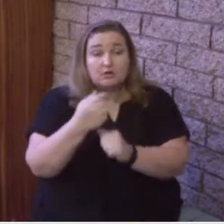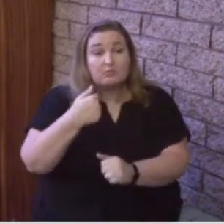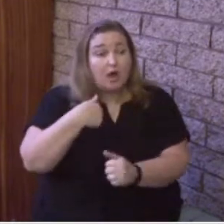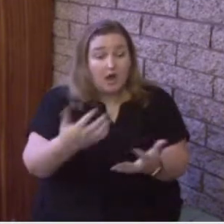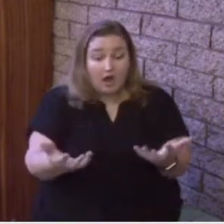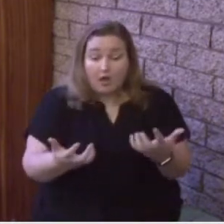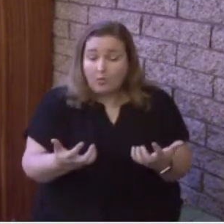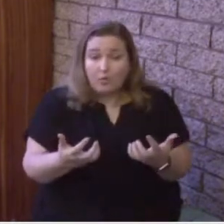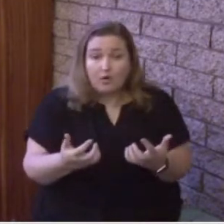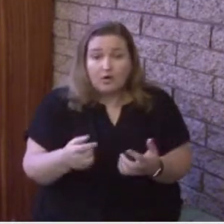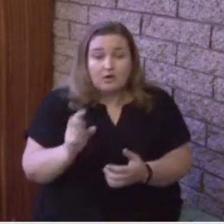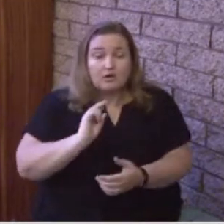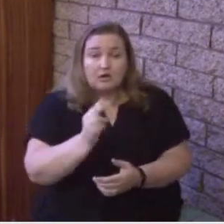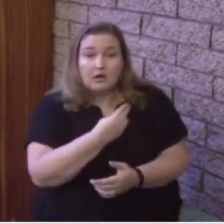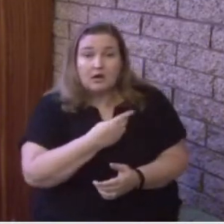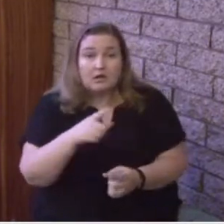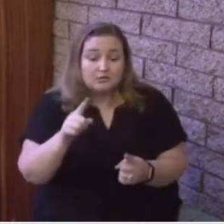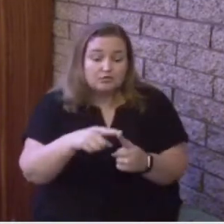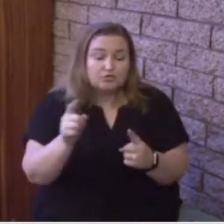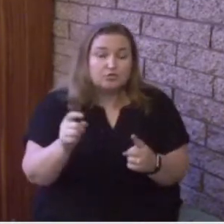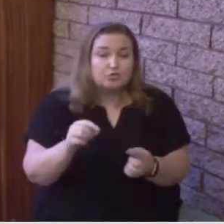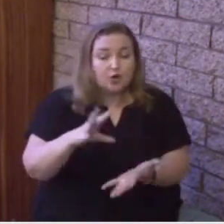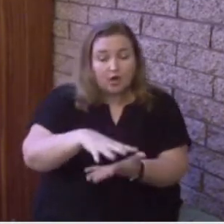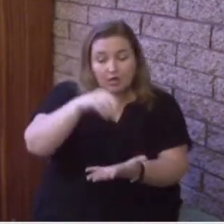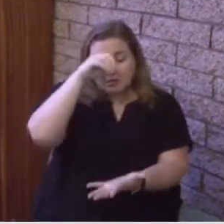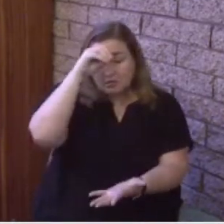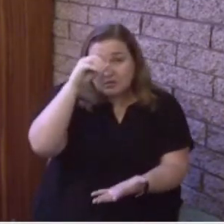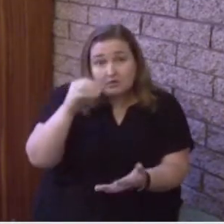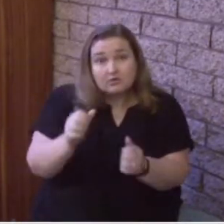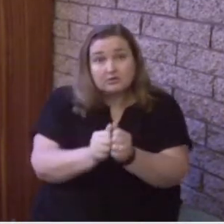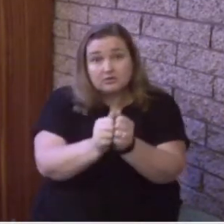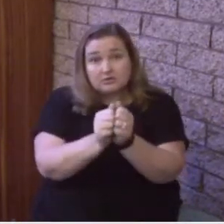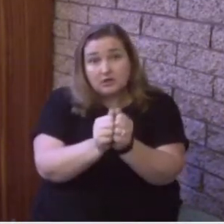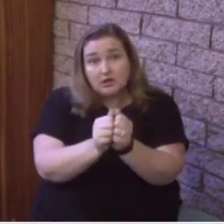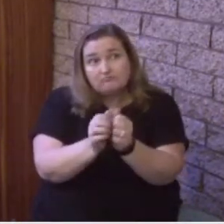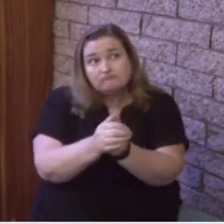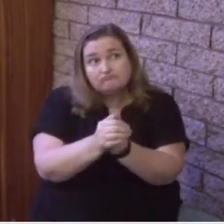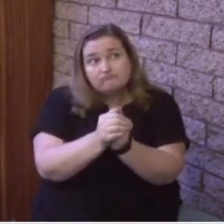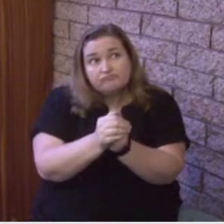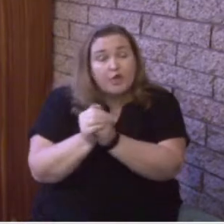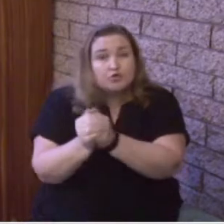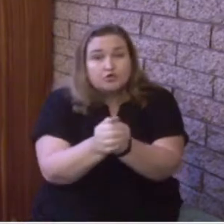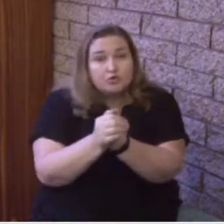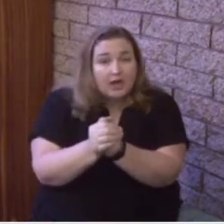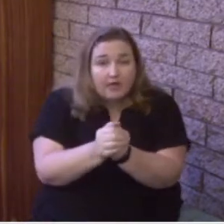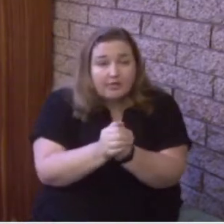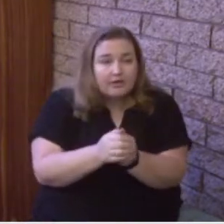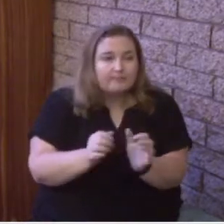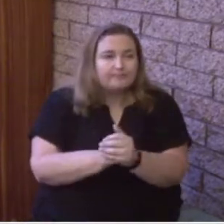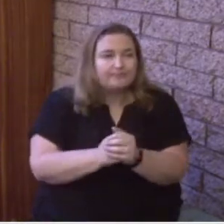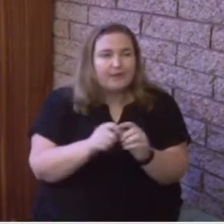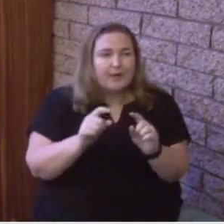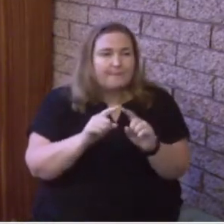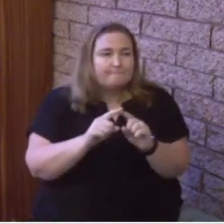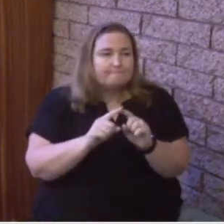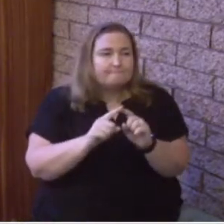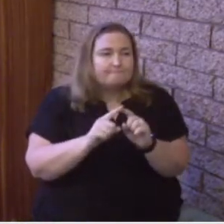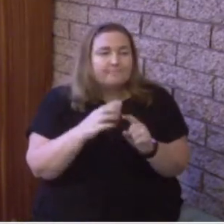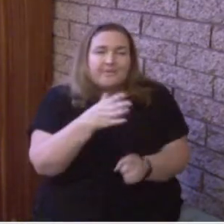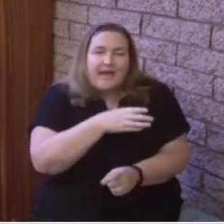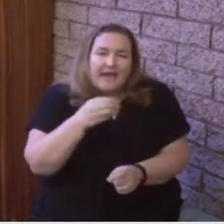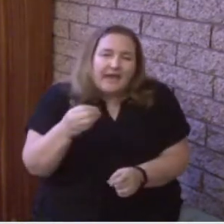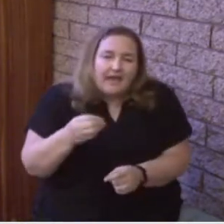Holy Spirit as this part of the creed, but also how we, as the church, should worship this